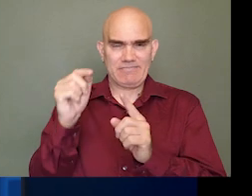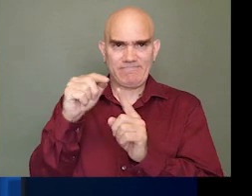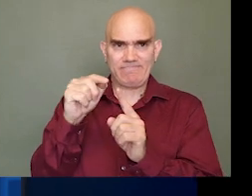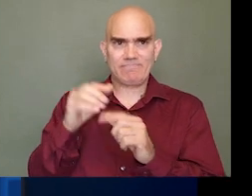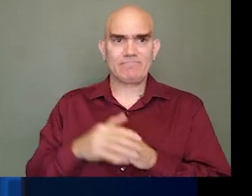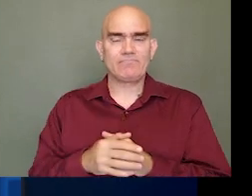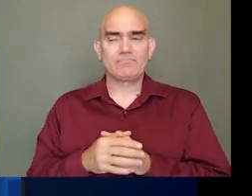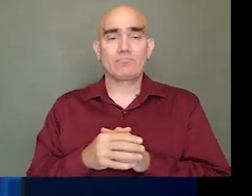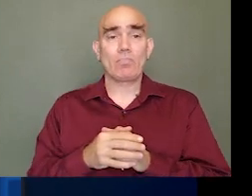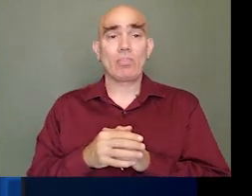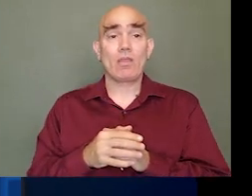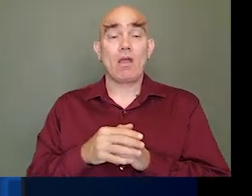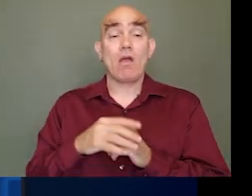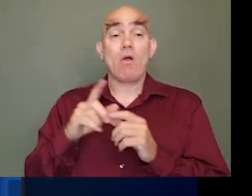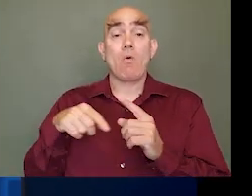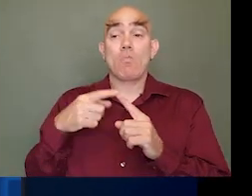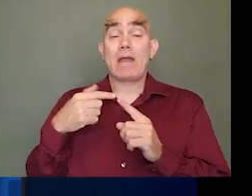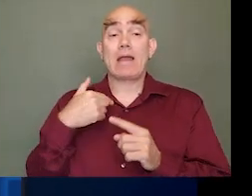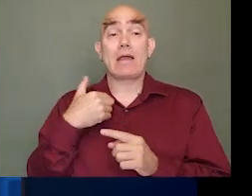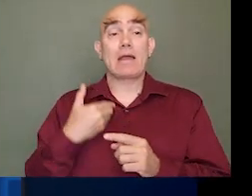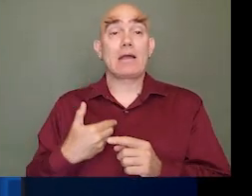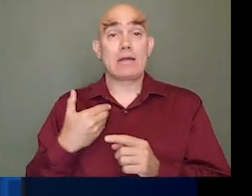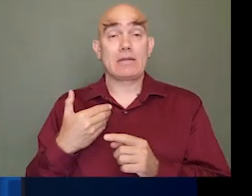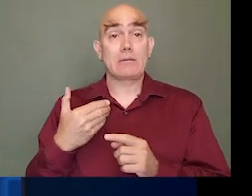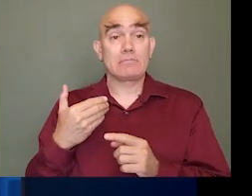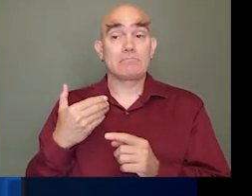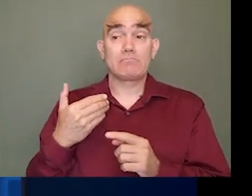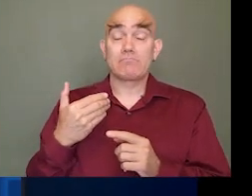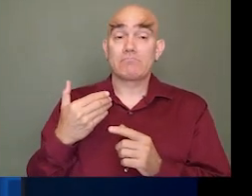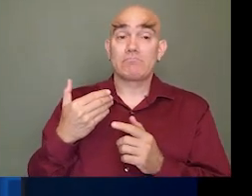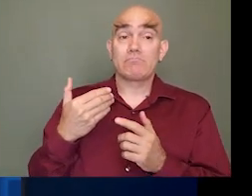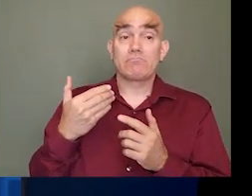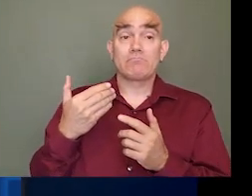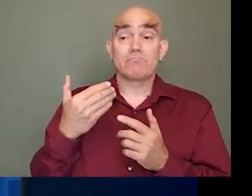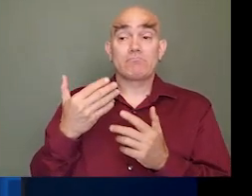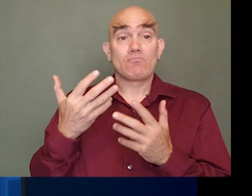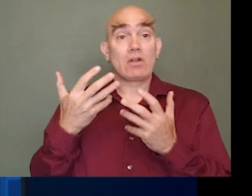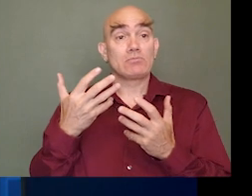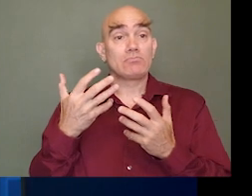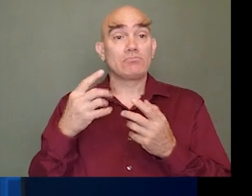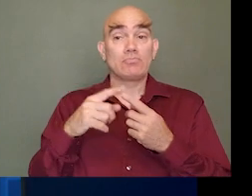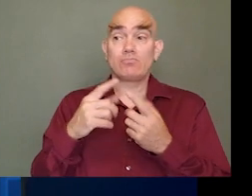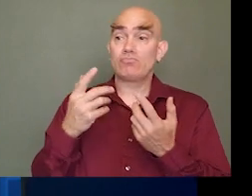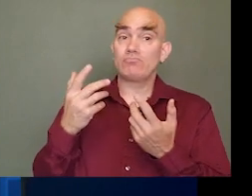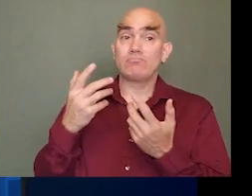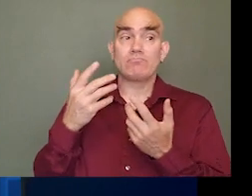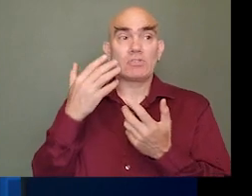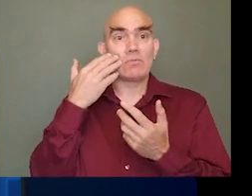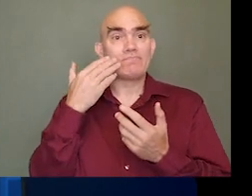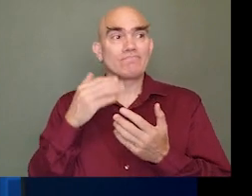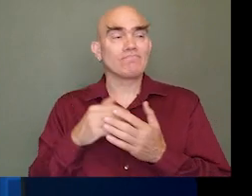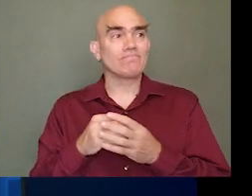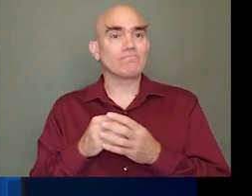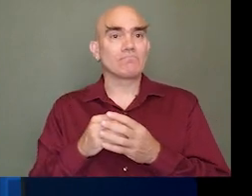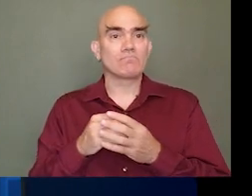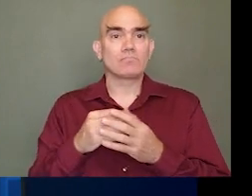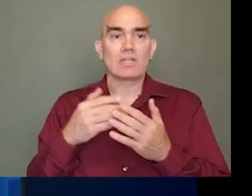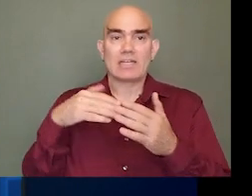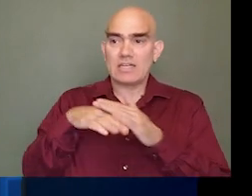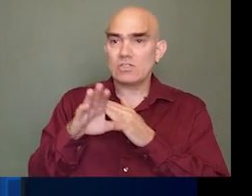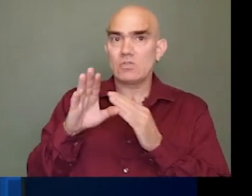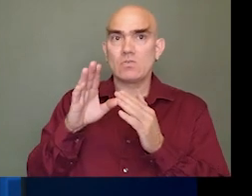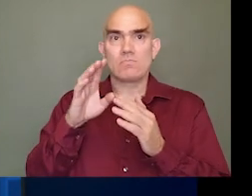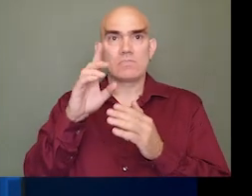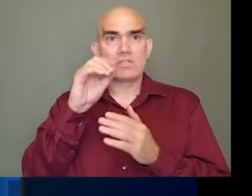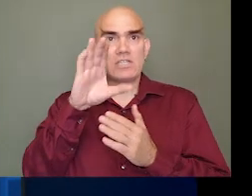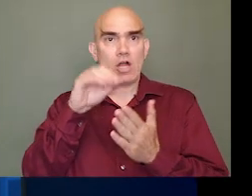And when I retired, I wanted to get into documentaries, because